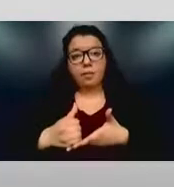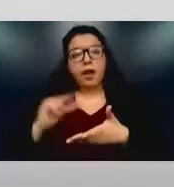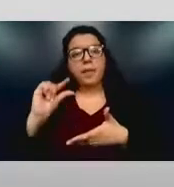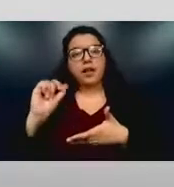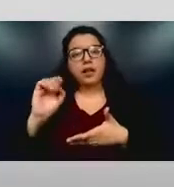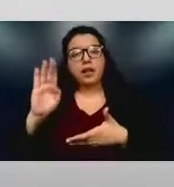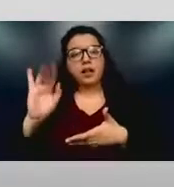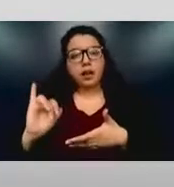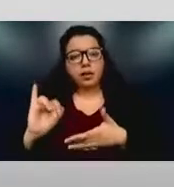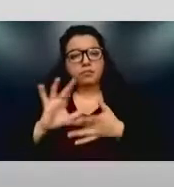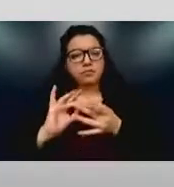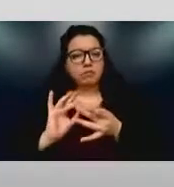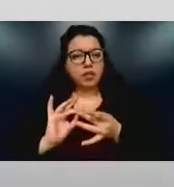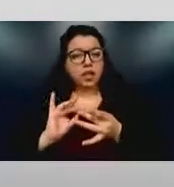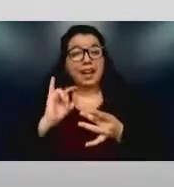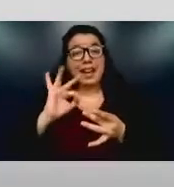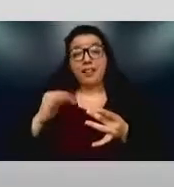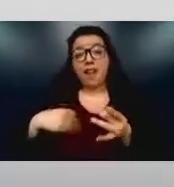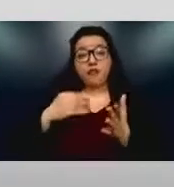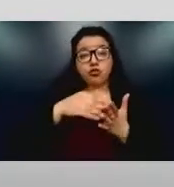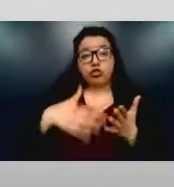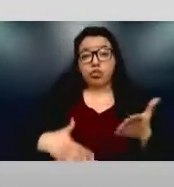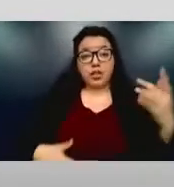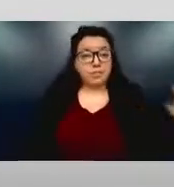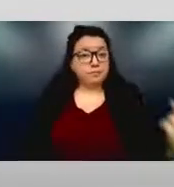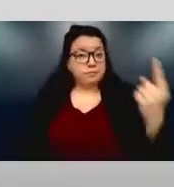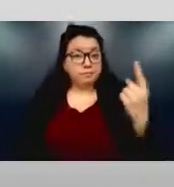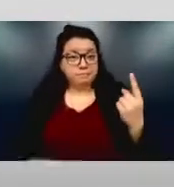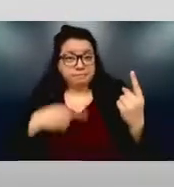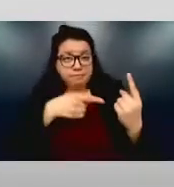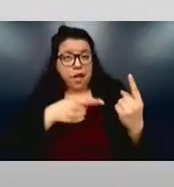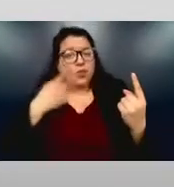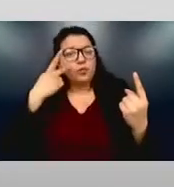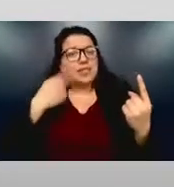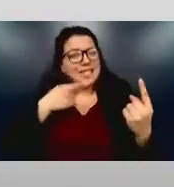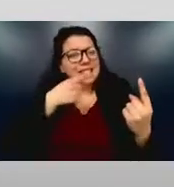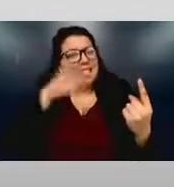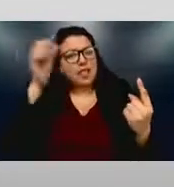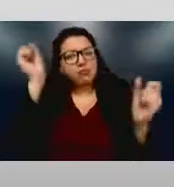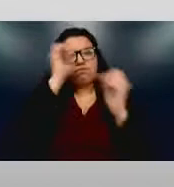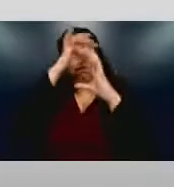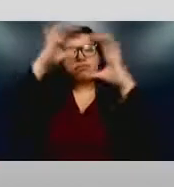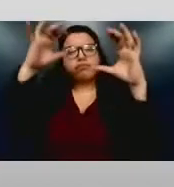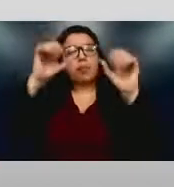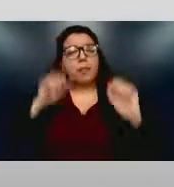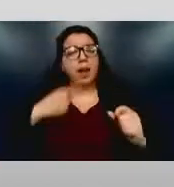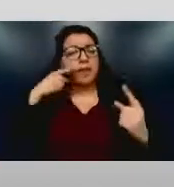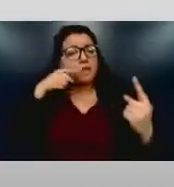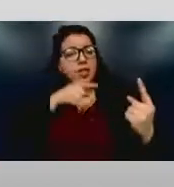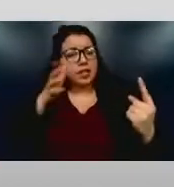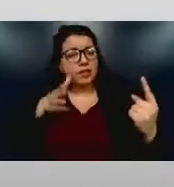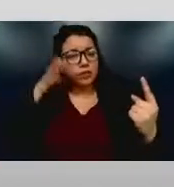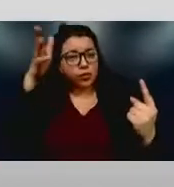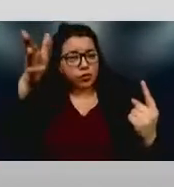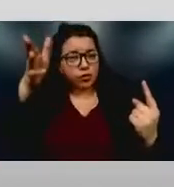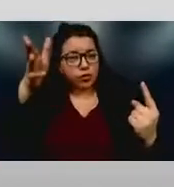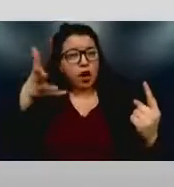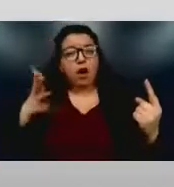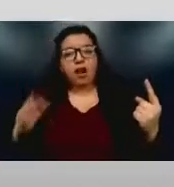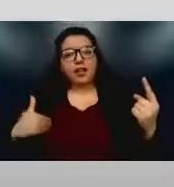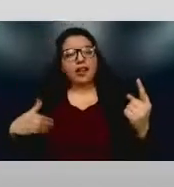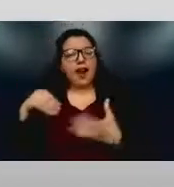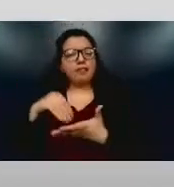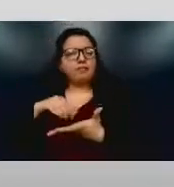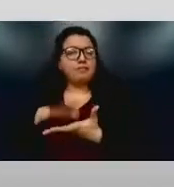you have the student right there and you see all the possibilities of this young person. So, and we are all in professional